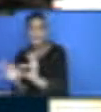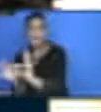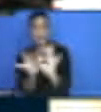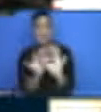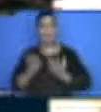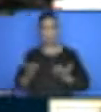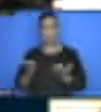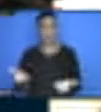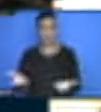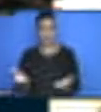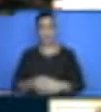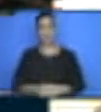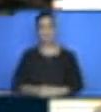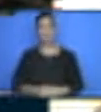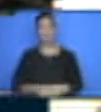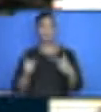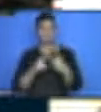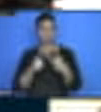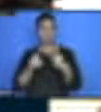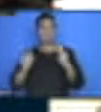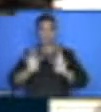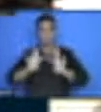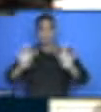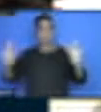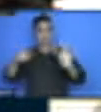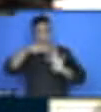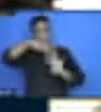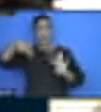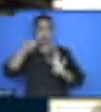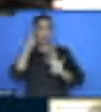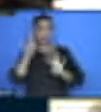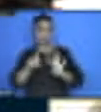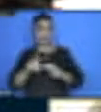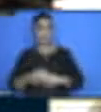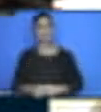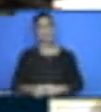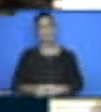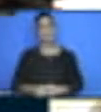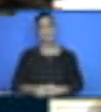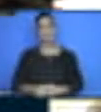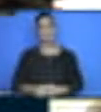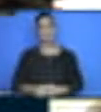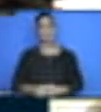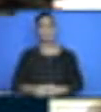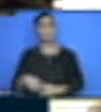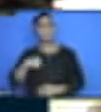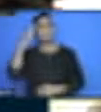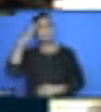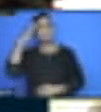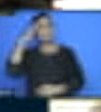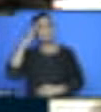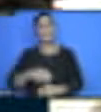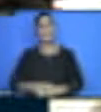as a whole is that I know for sure we have been trying to